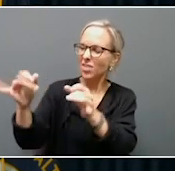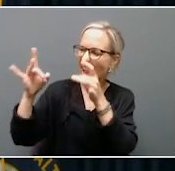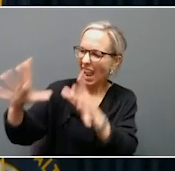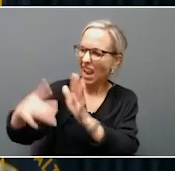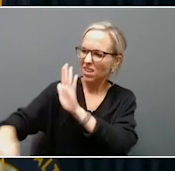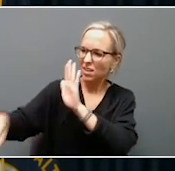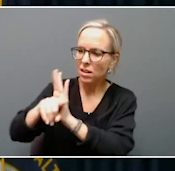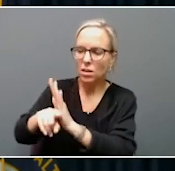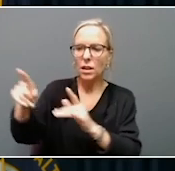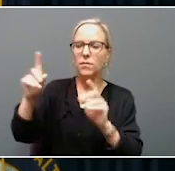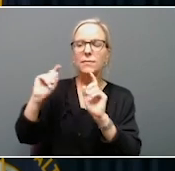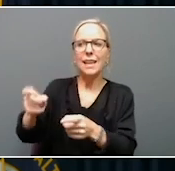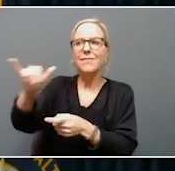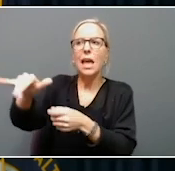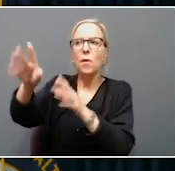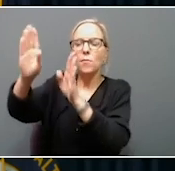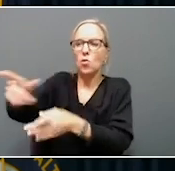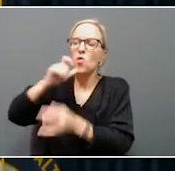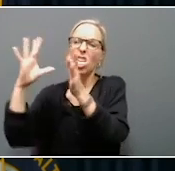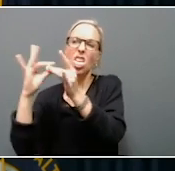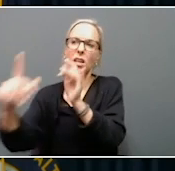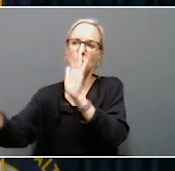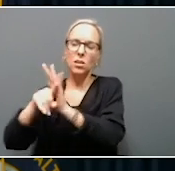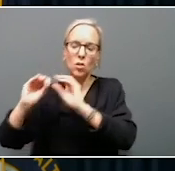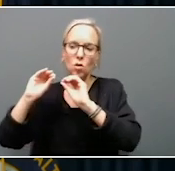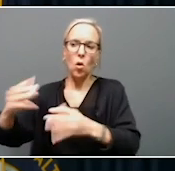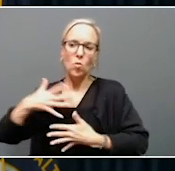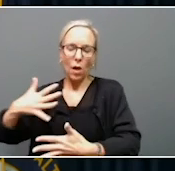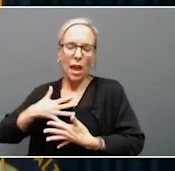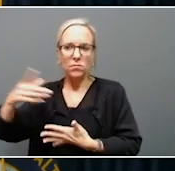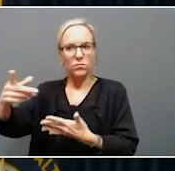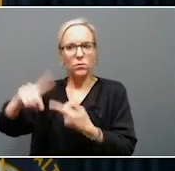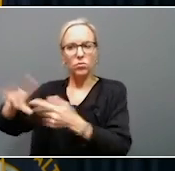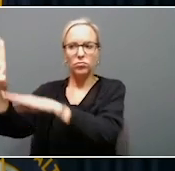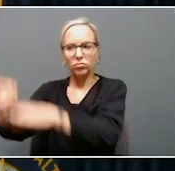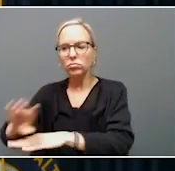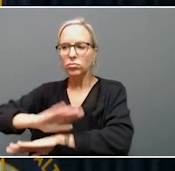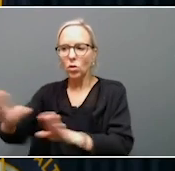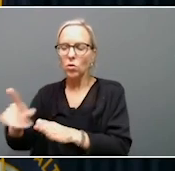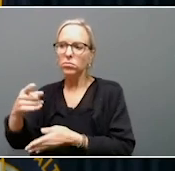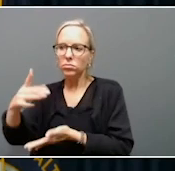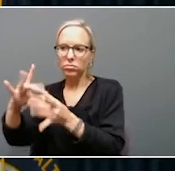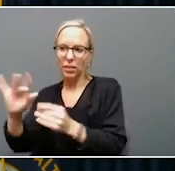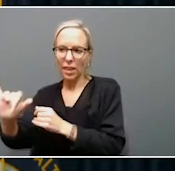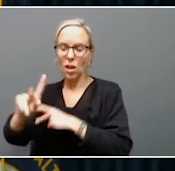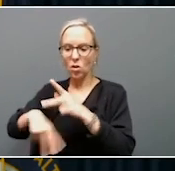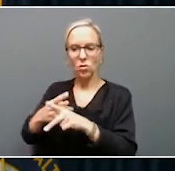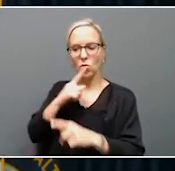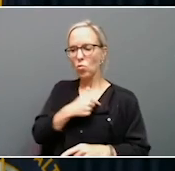oxygen, and every single individual out there in a leadership position fully condemns it.